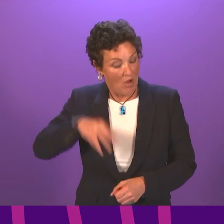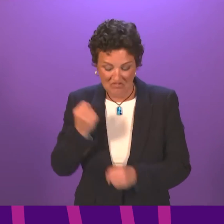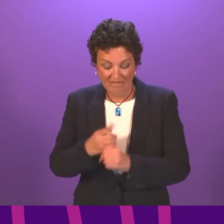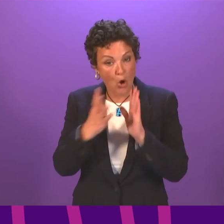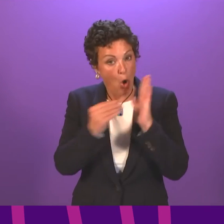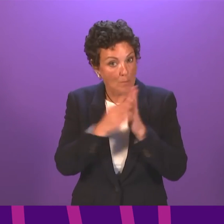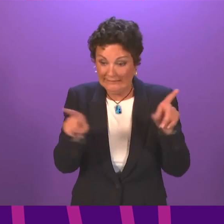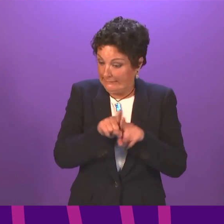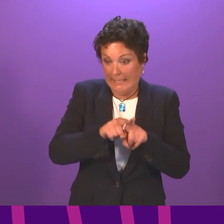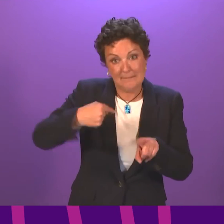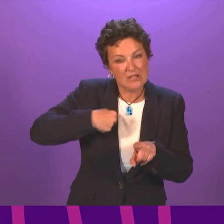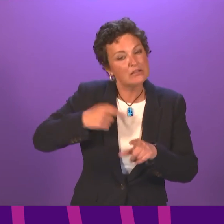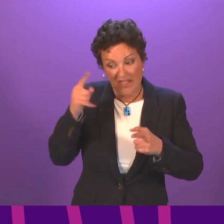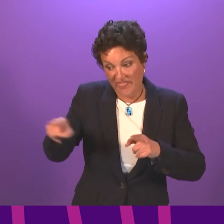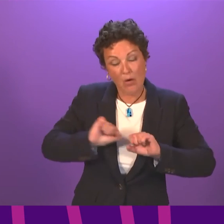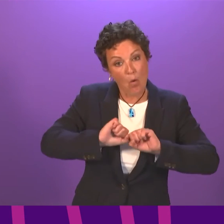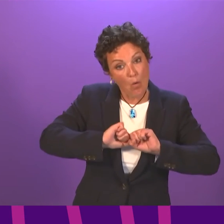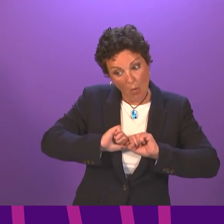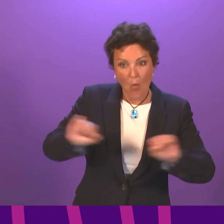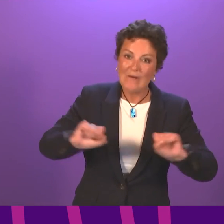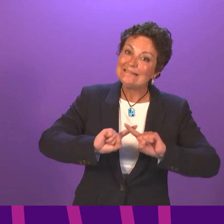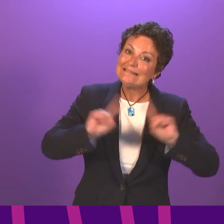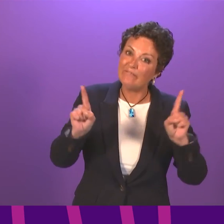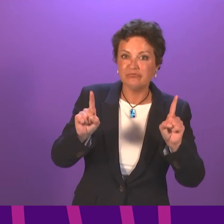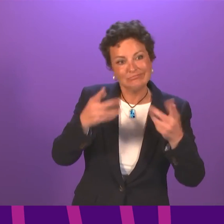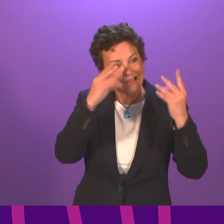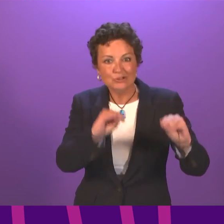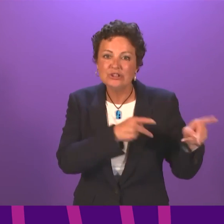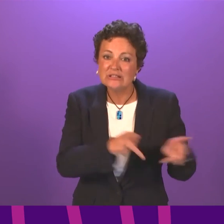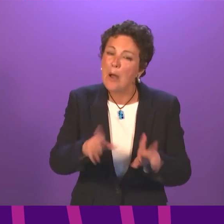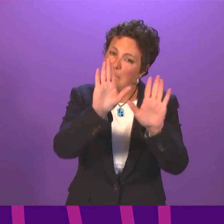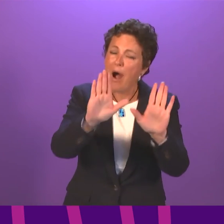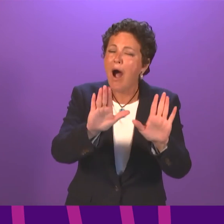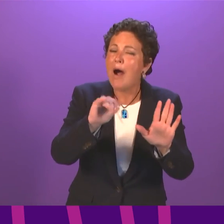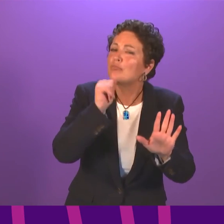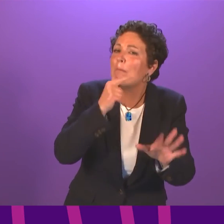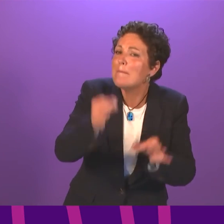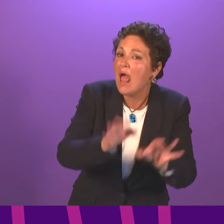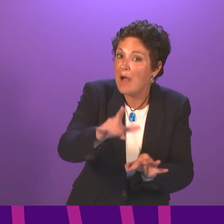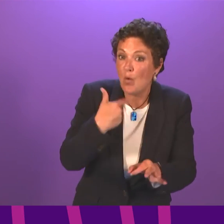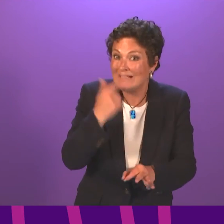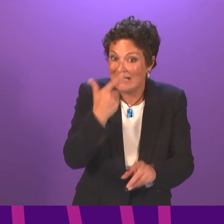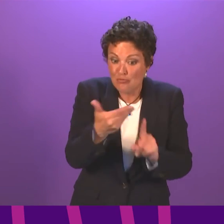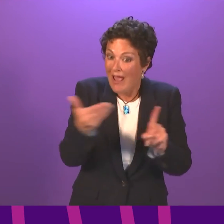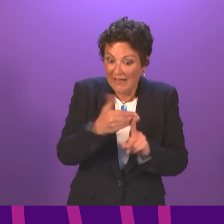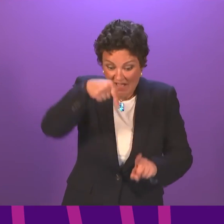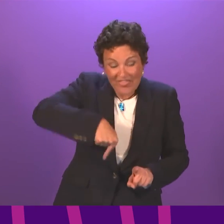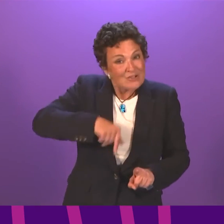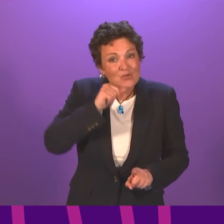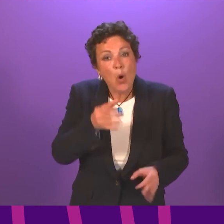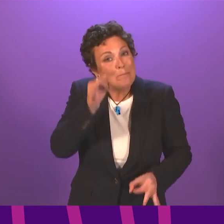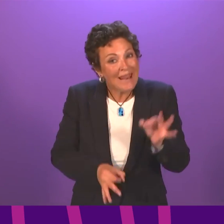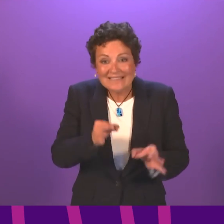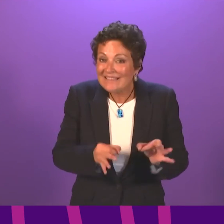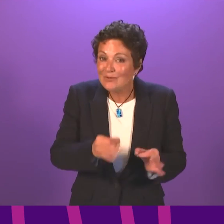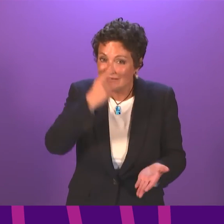same in a different education system. I'm not making that as a party political point, but to recognise that these are actually not political decisions. We